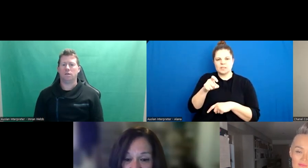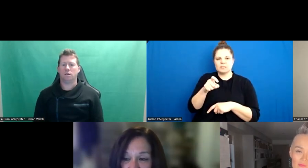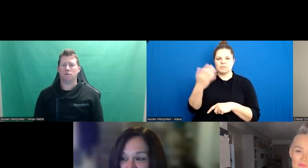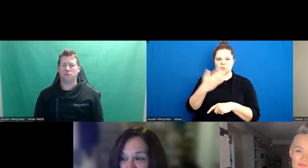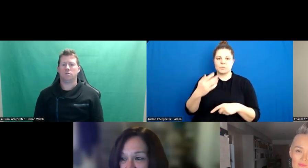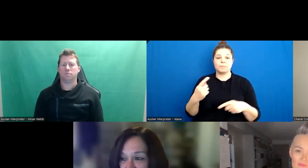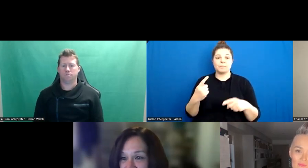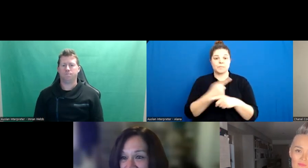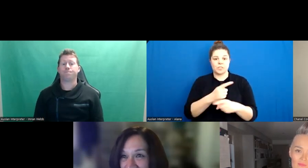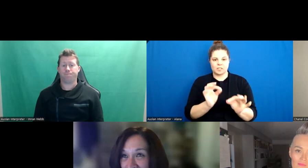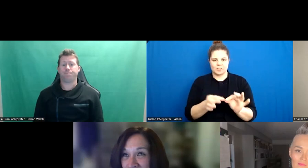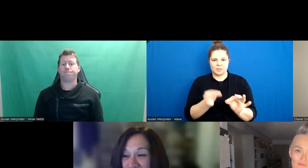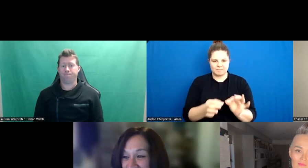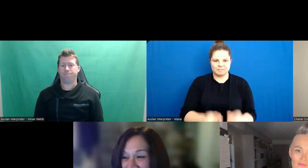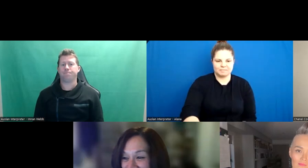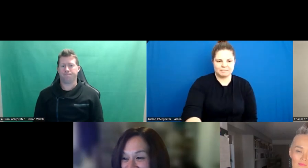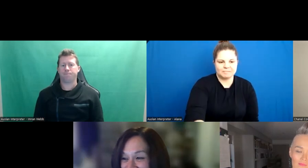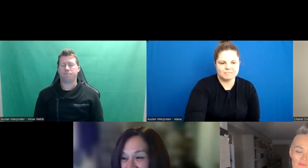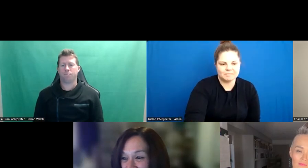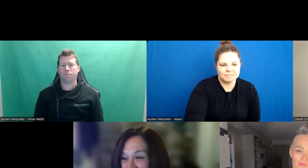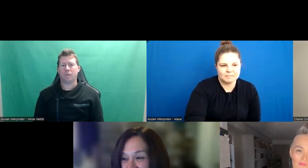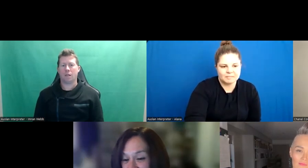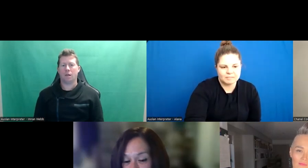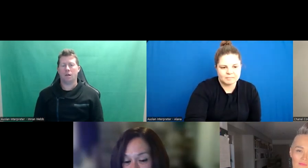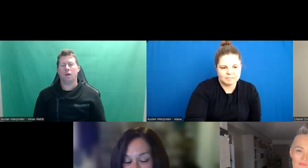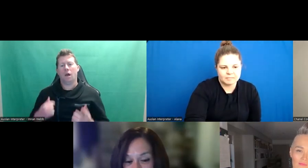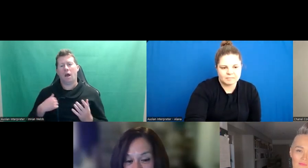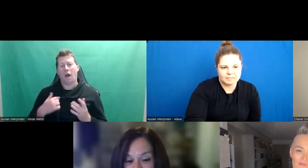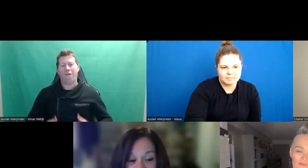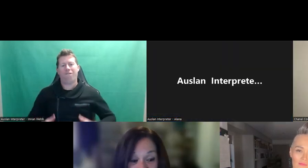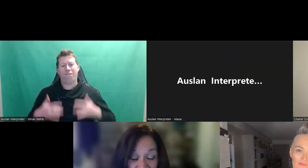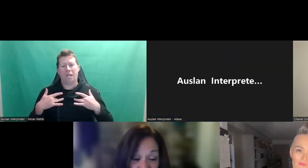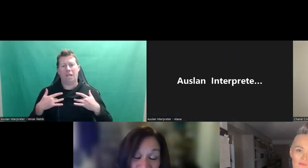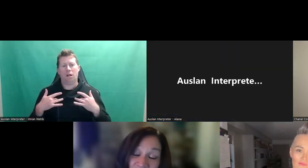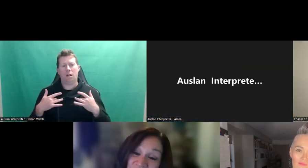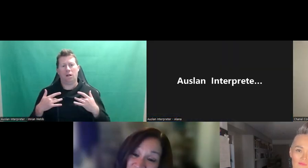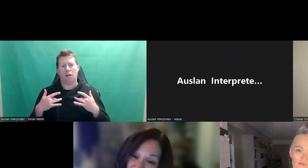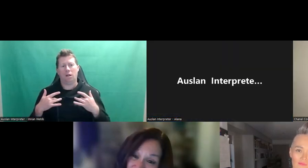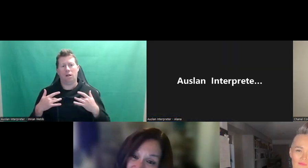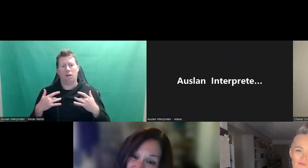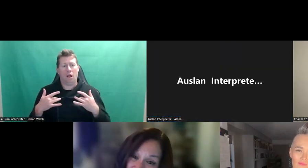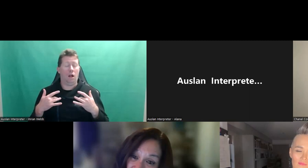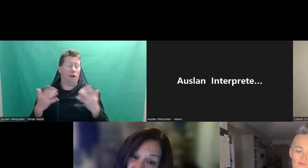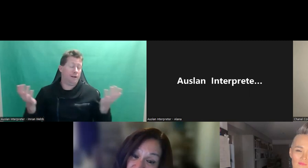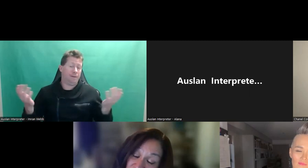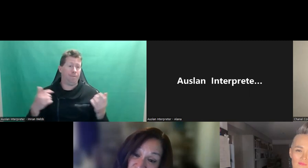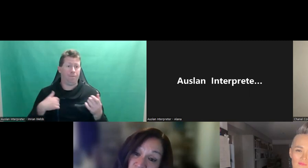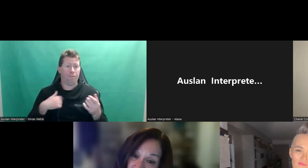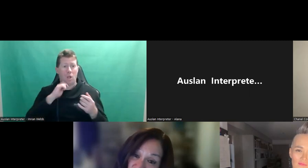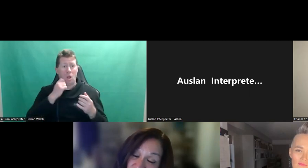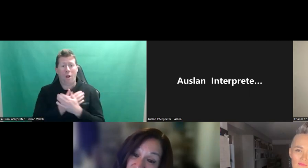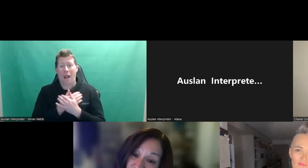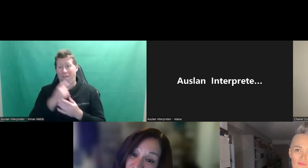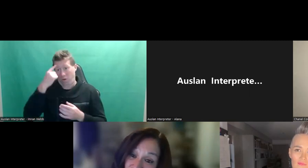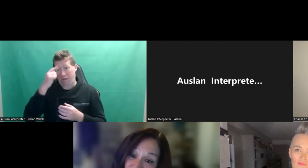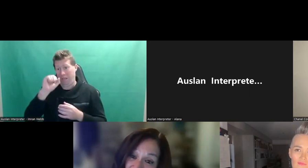So I think, you know, I think that, I don't know, I'd love to think that really your